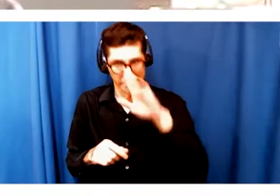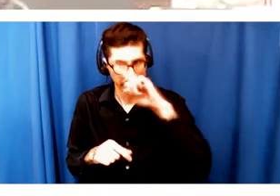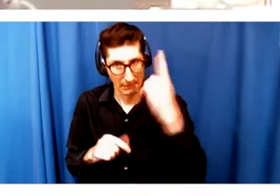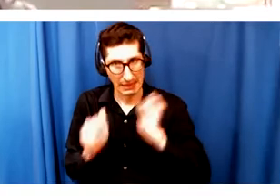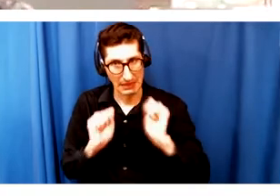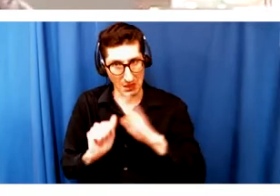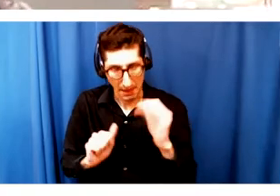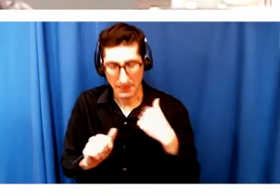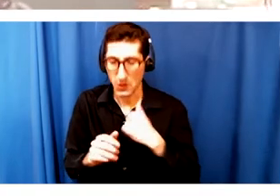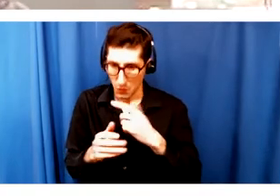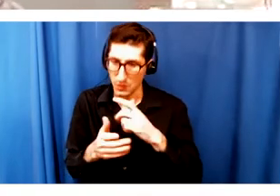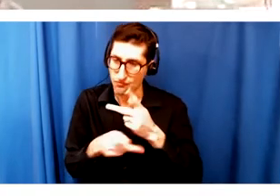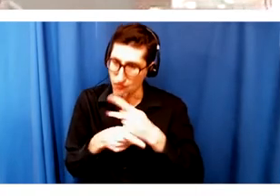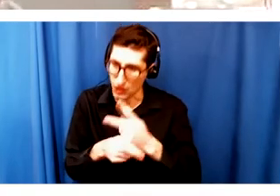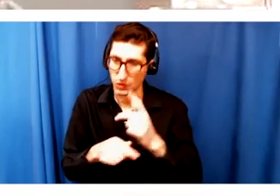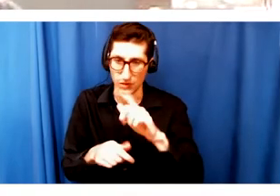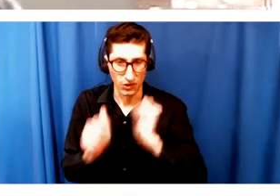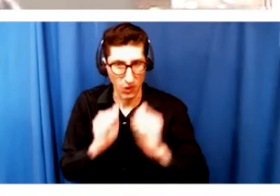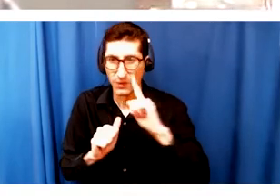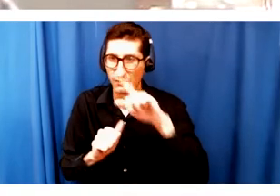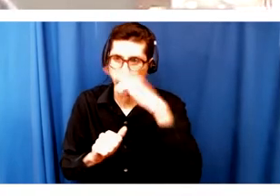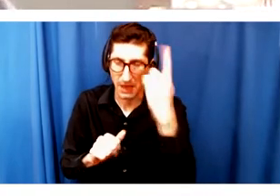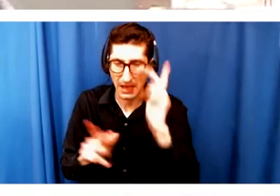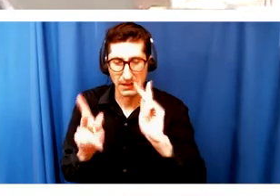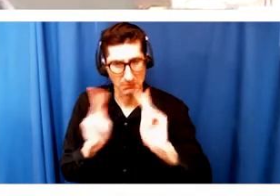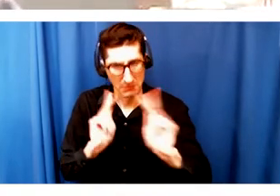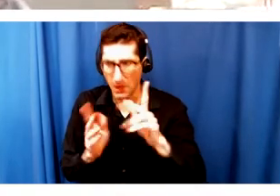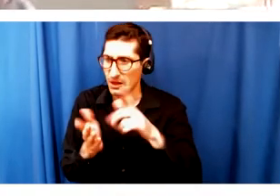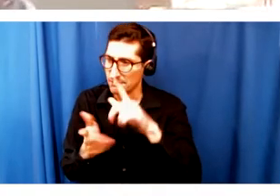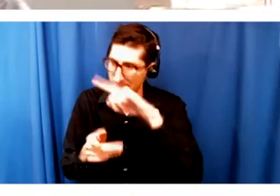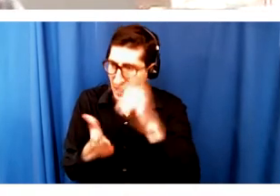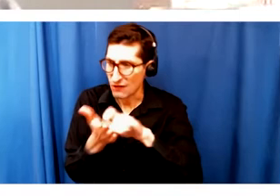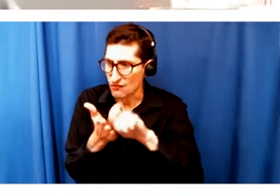do we get ourselves to a place where it is financially sustainable?